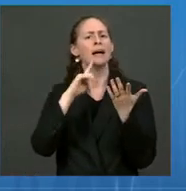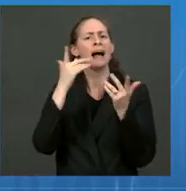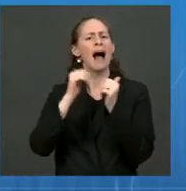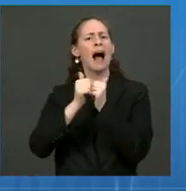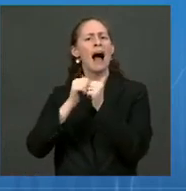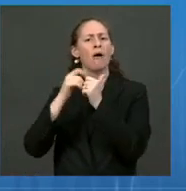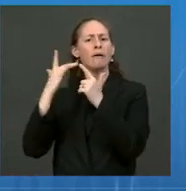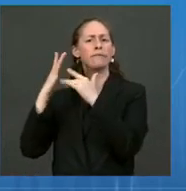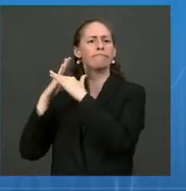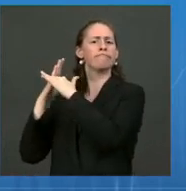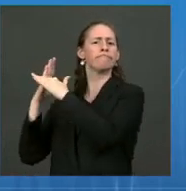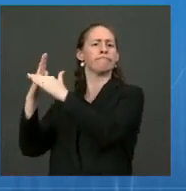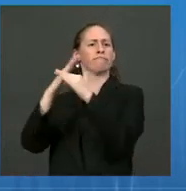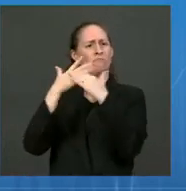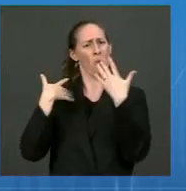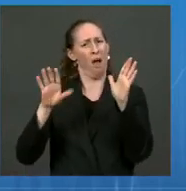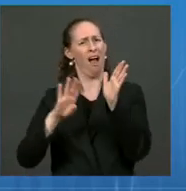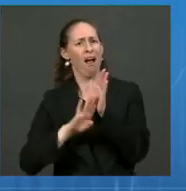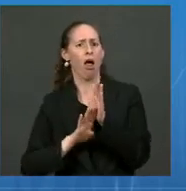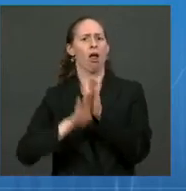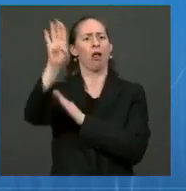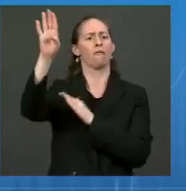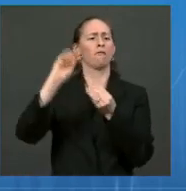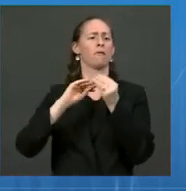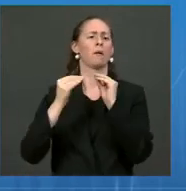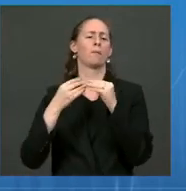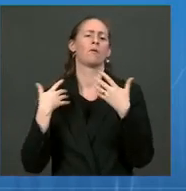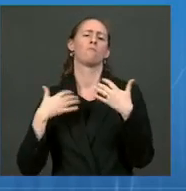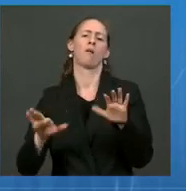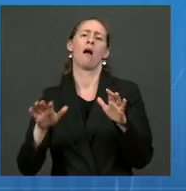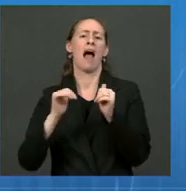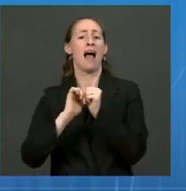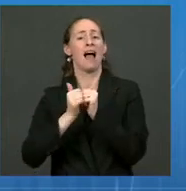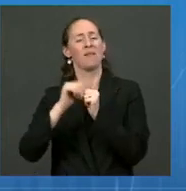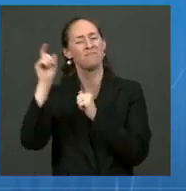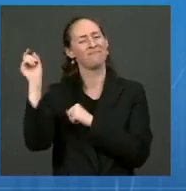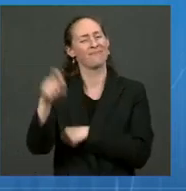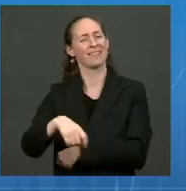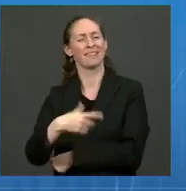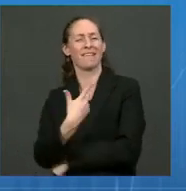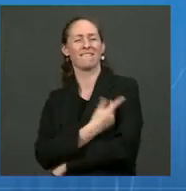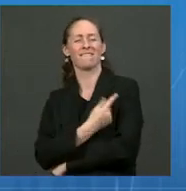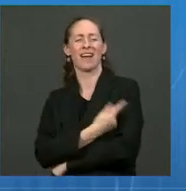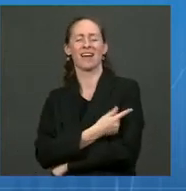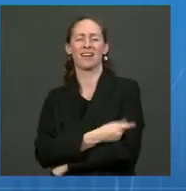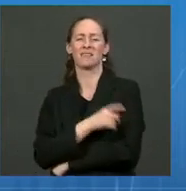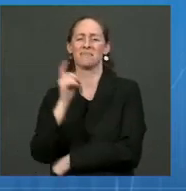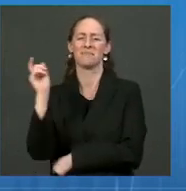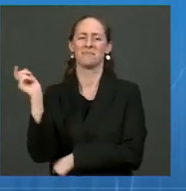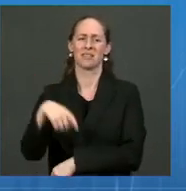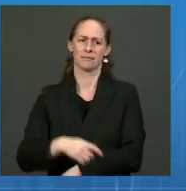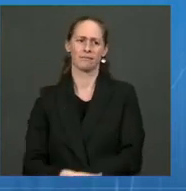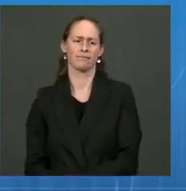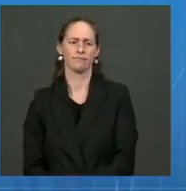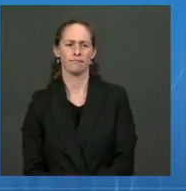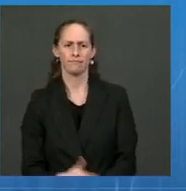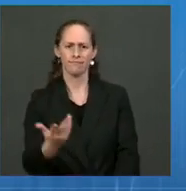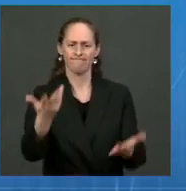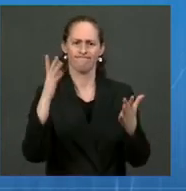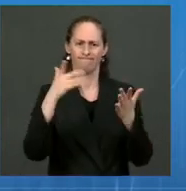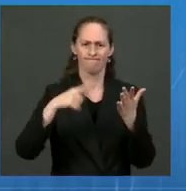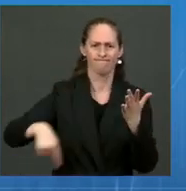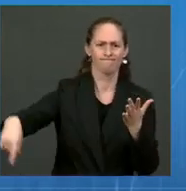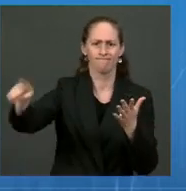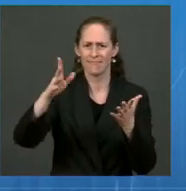vaccinated and make sure that we have protection. So I will look forward to the discussion of the Advisory Committee on Immunization Practices